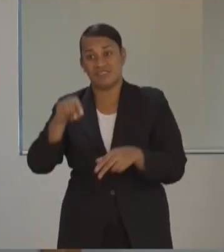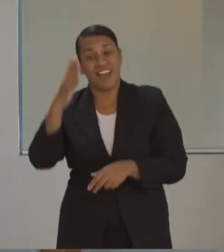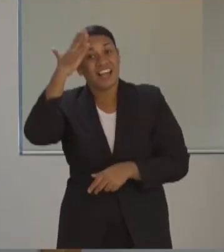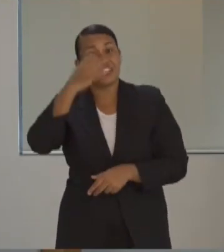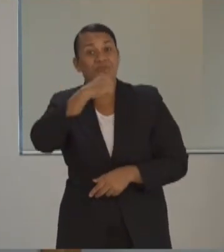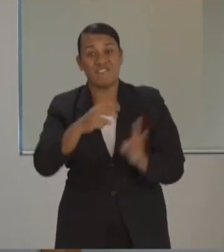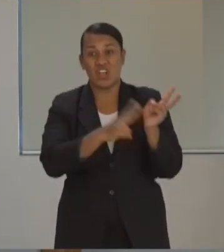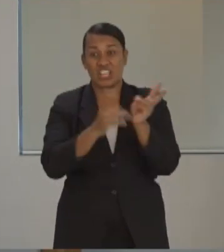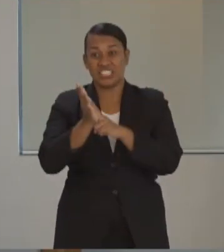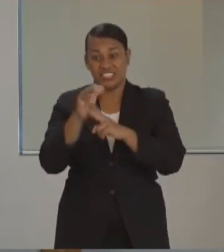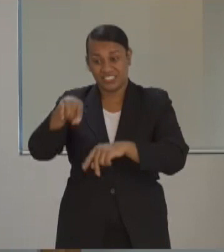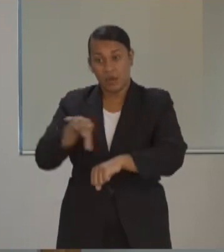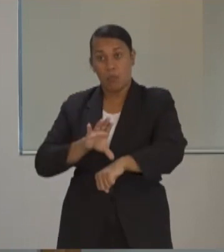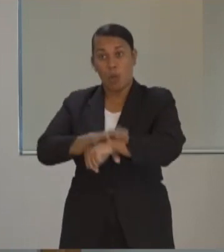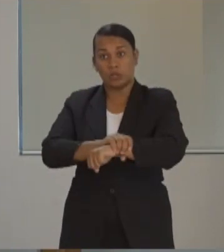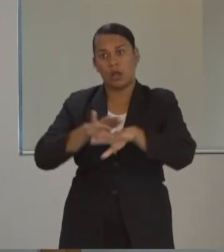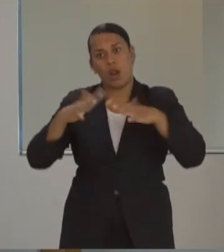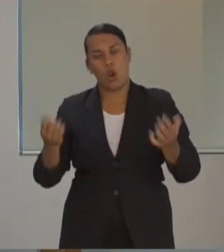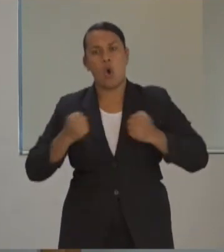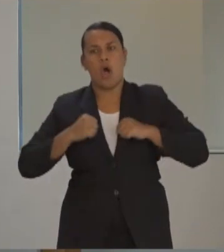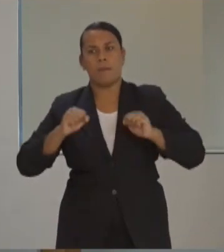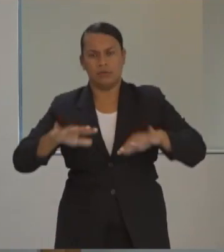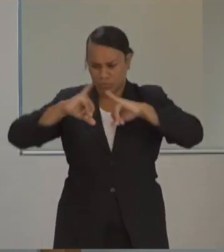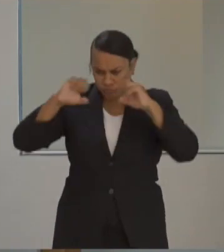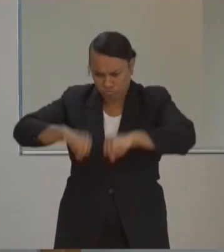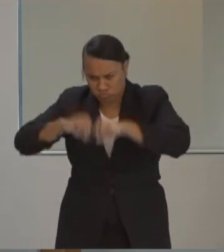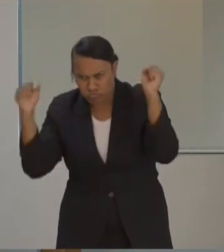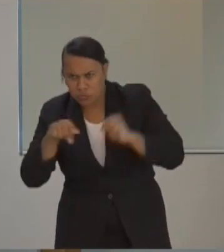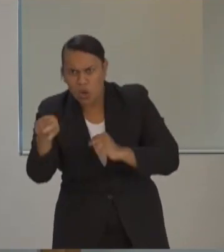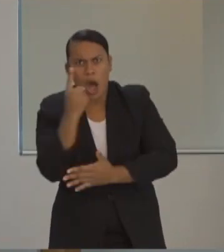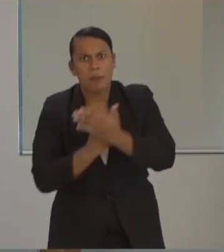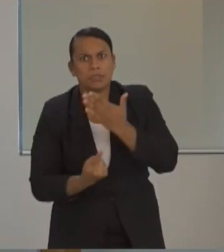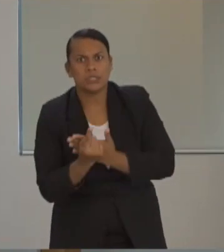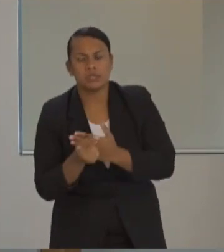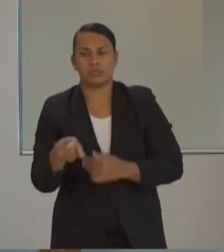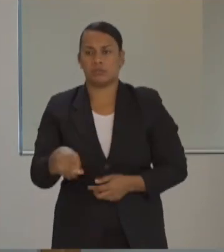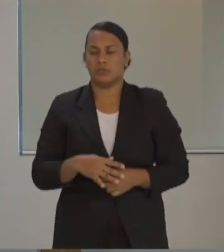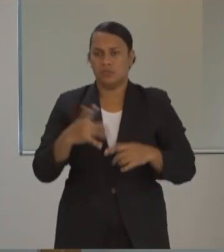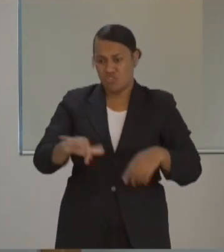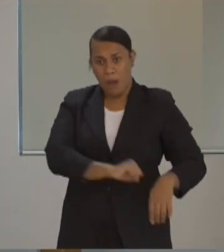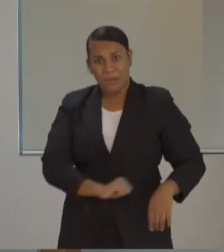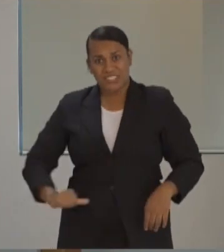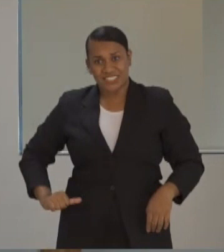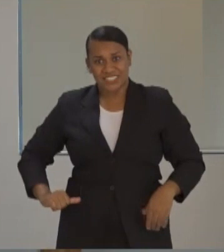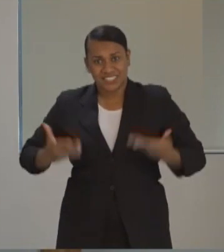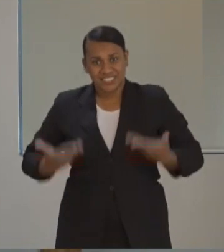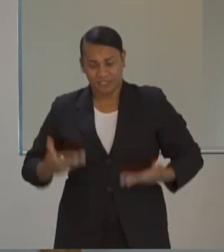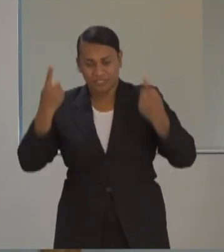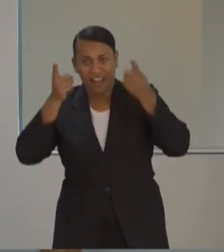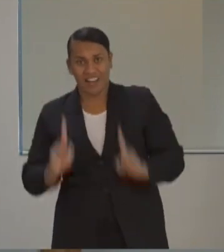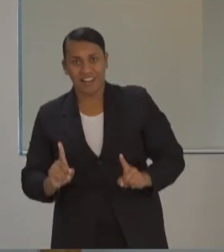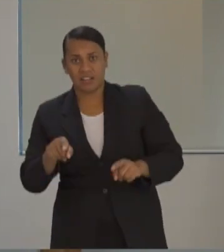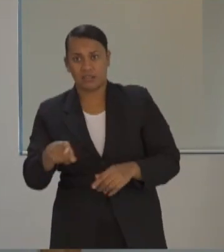police have completed their investigation on Mr. Mainilala's passing. It appears he tried to break up